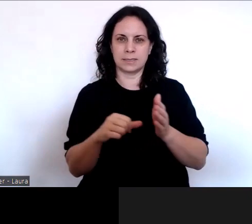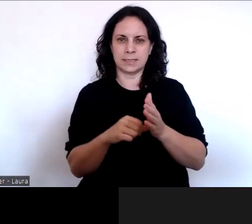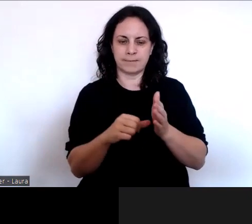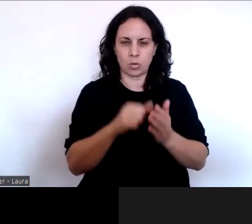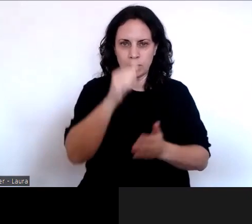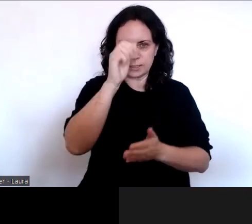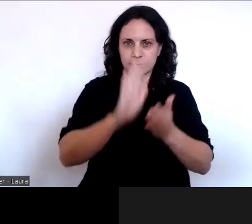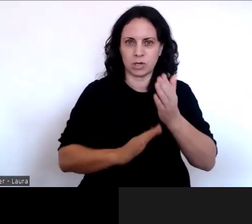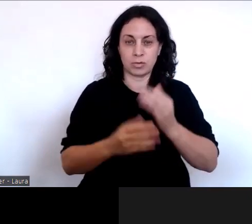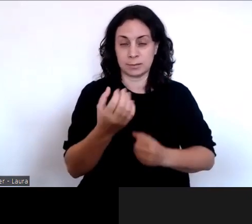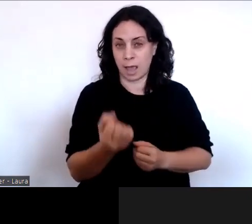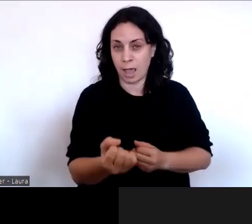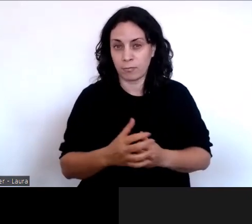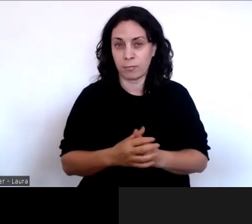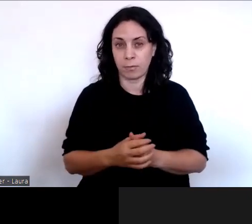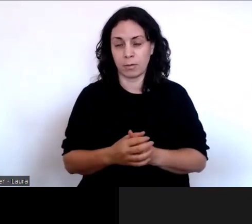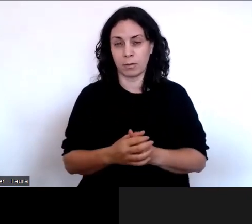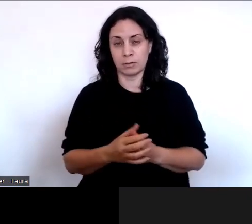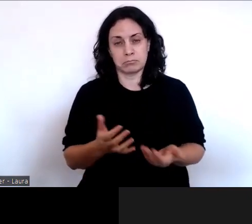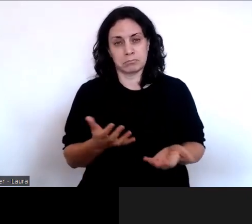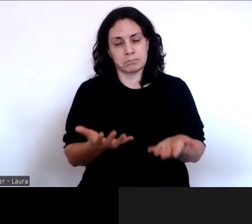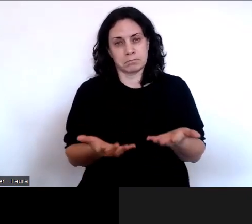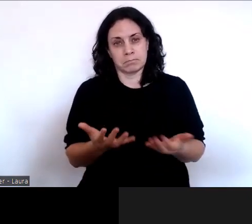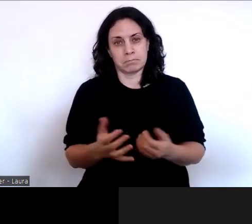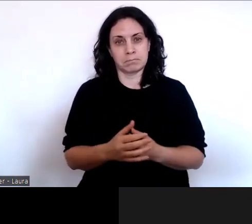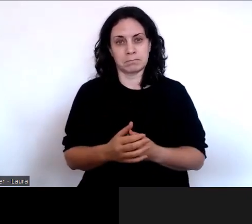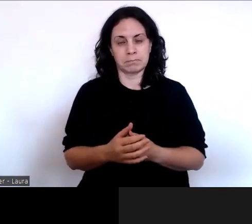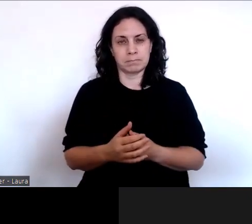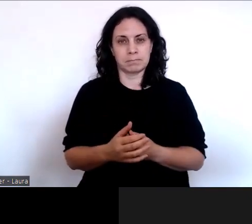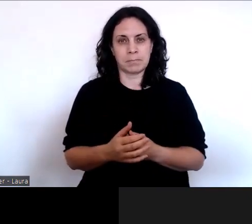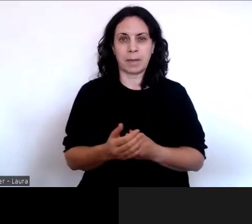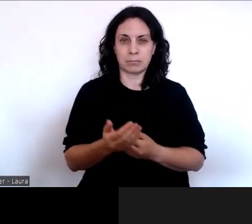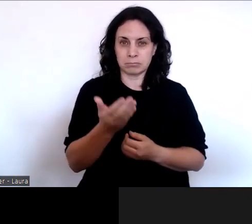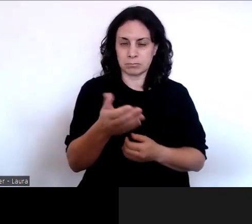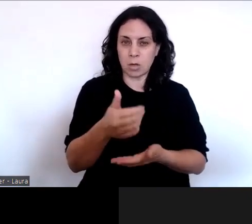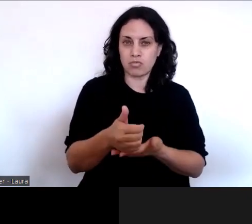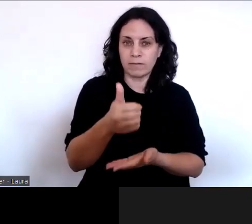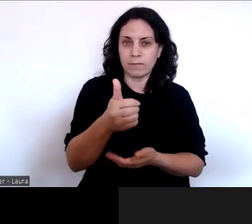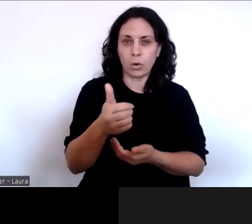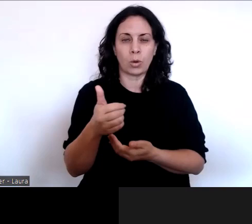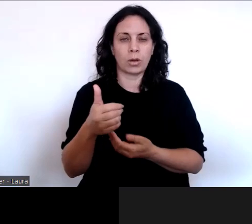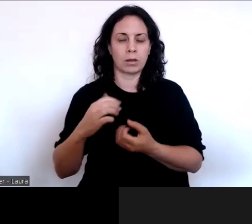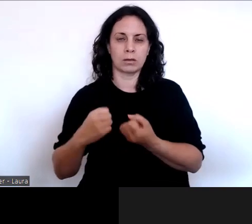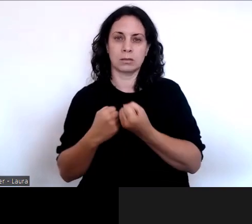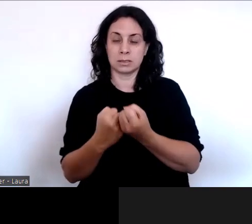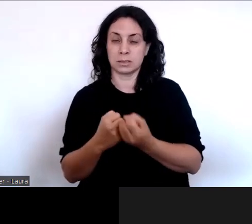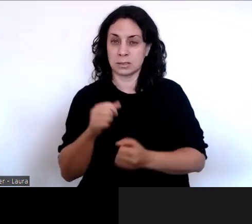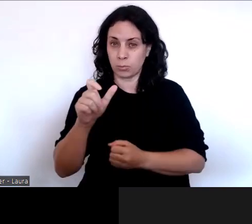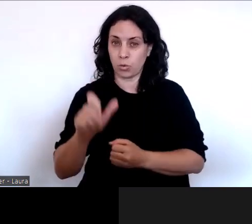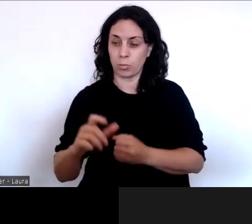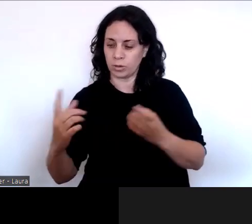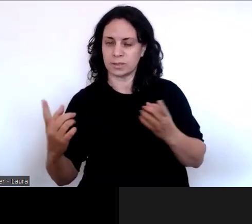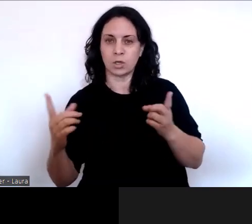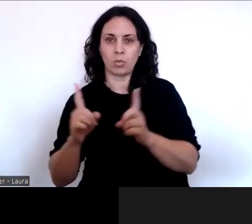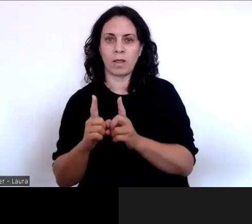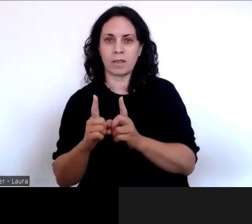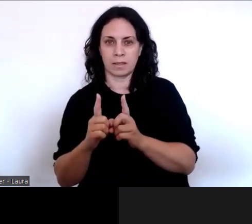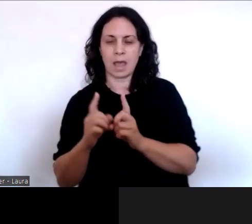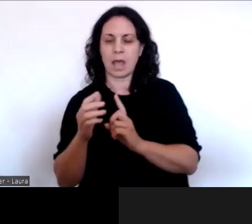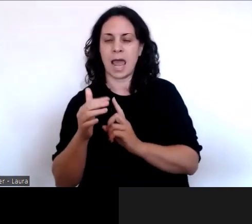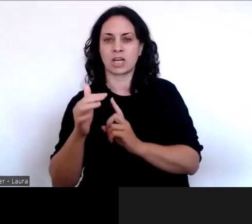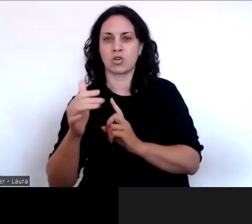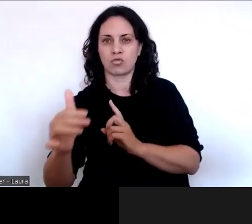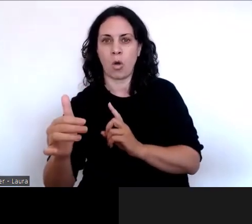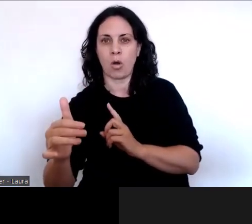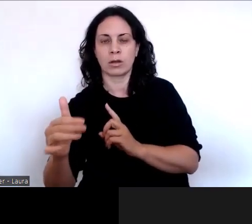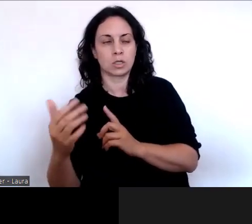So you might want to have a support person to watch this webinar with you or if you